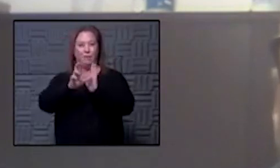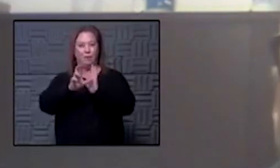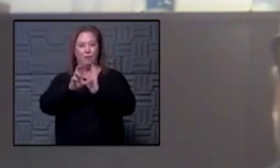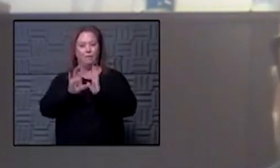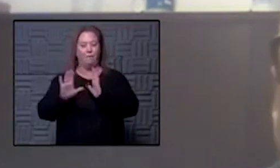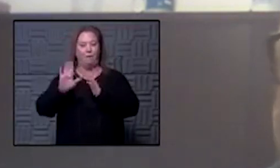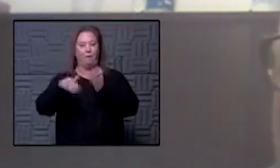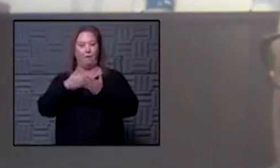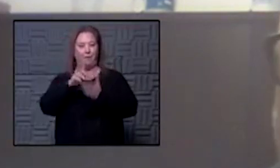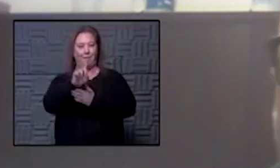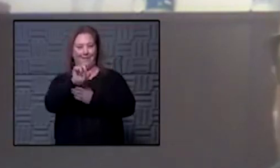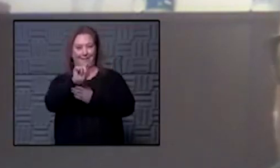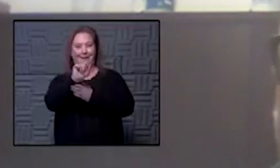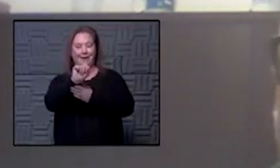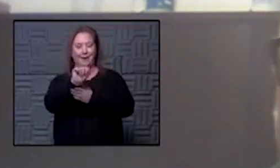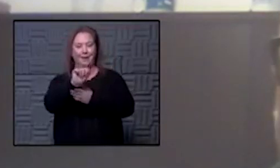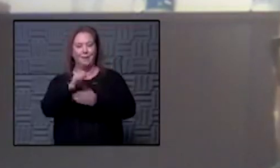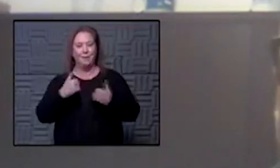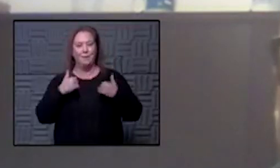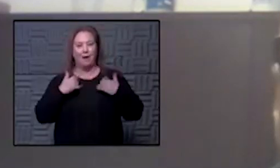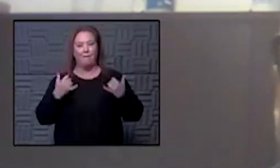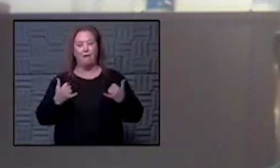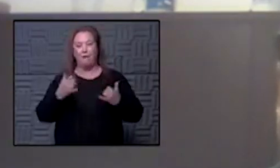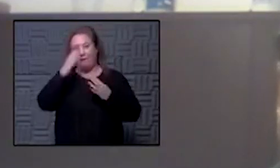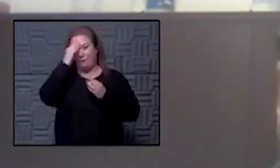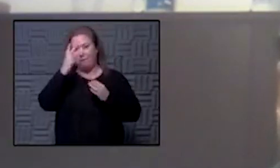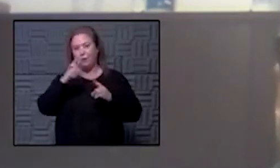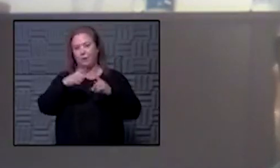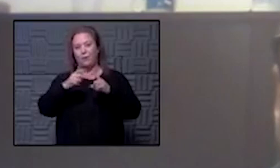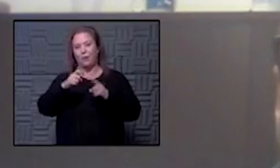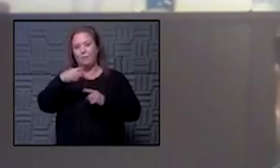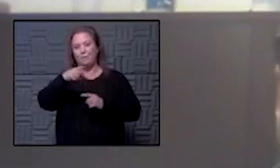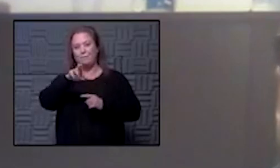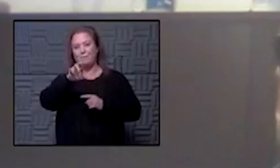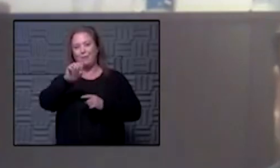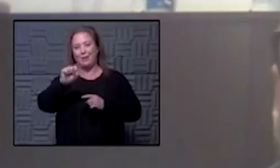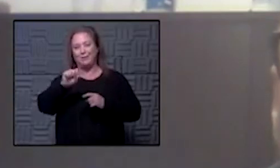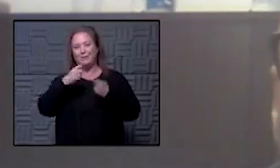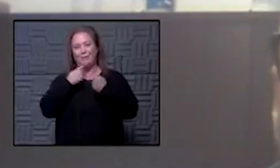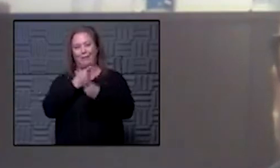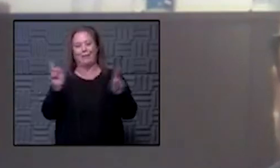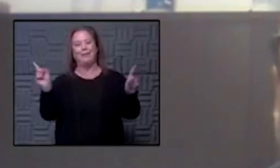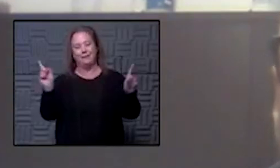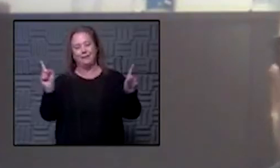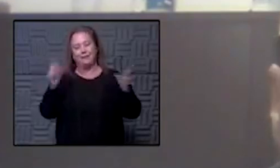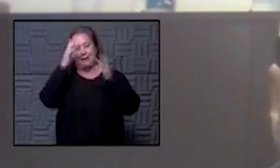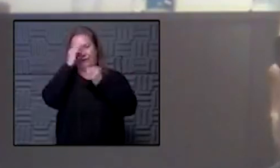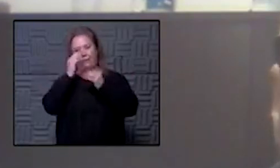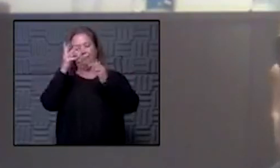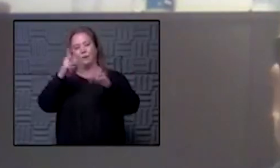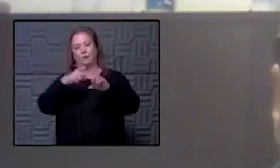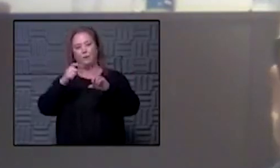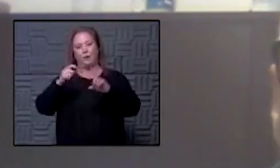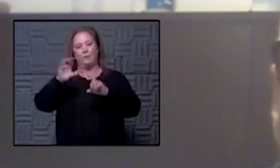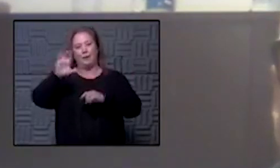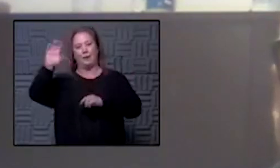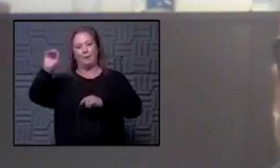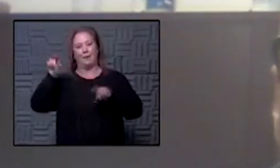review of that data uh you know what we have right now is information from a press release and information um that's driven by the